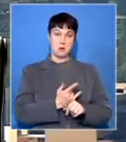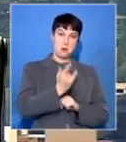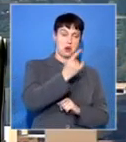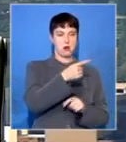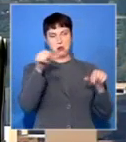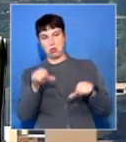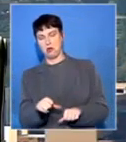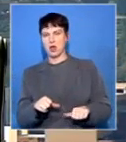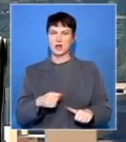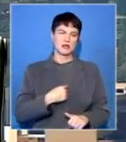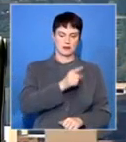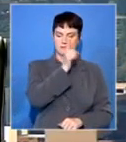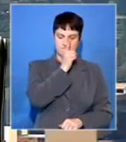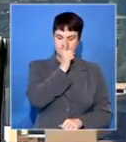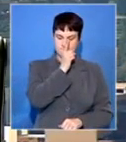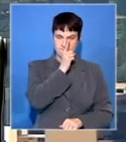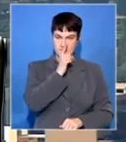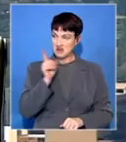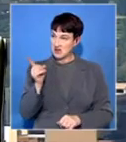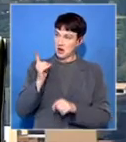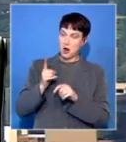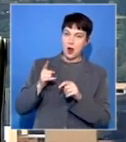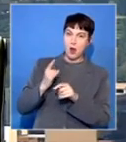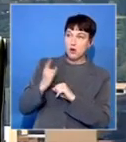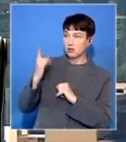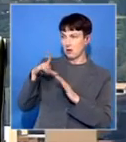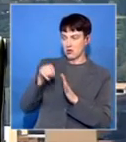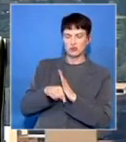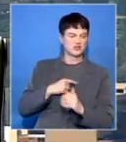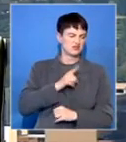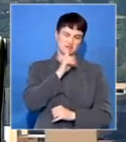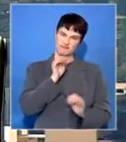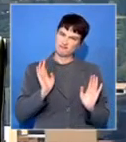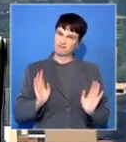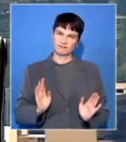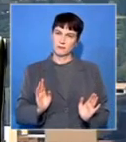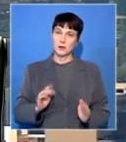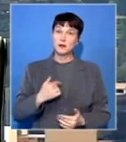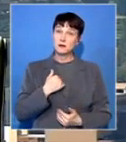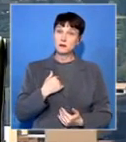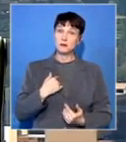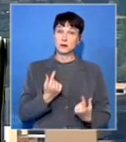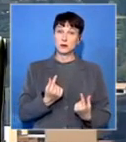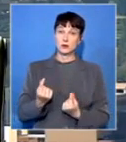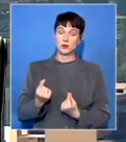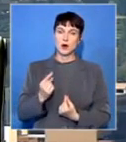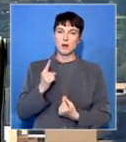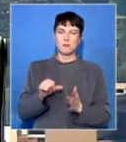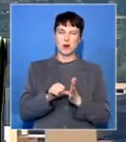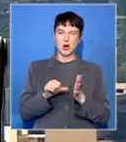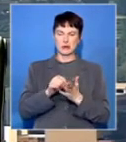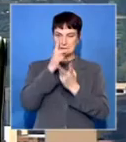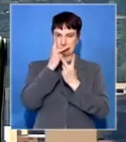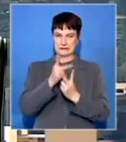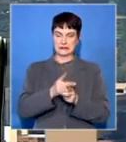of one or either of the parties. Our work is to ensure that they negotiate with one another